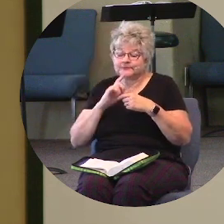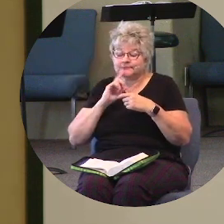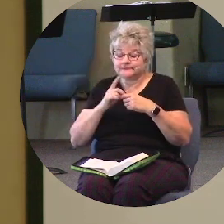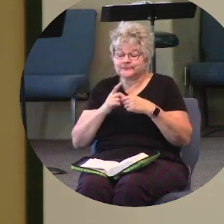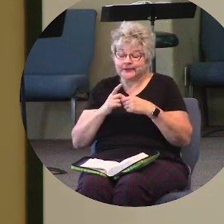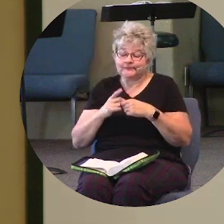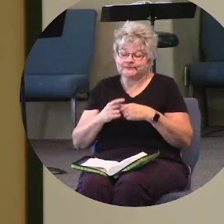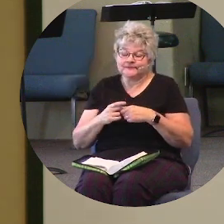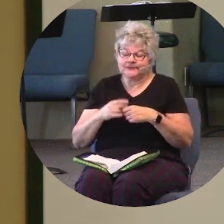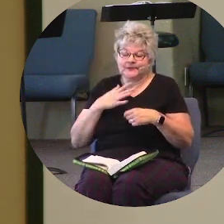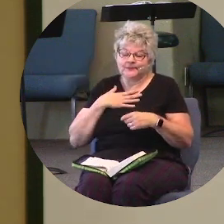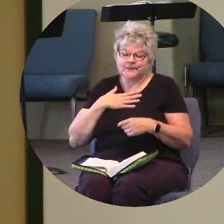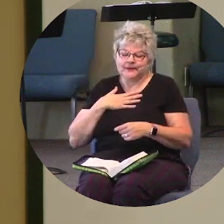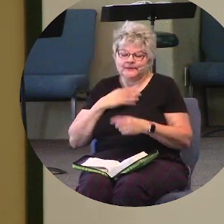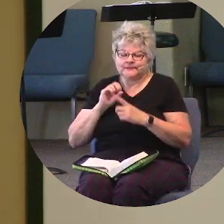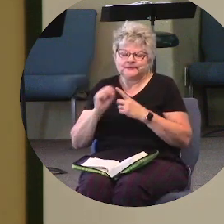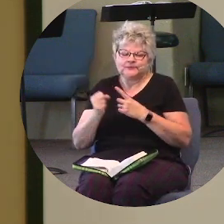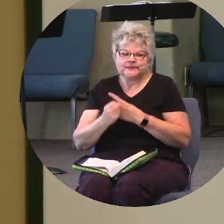my case.